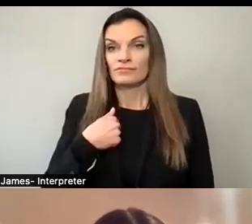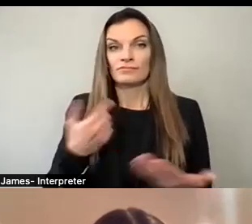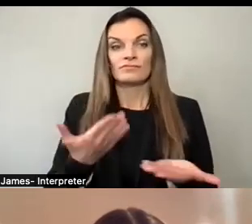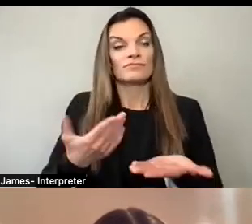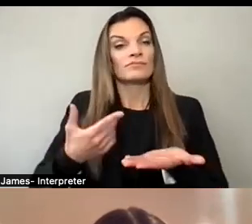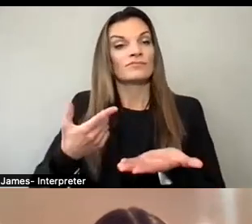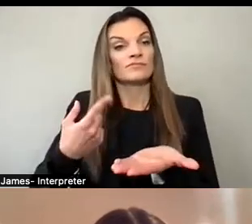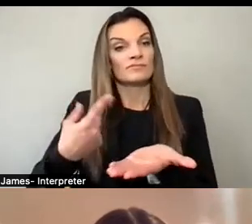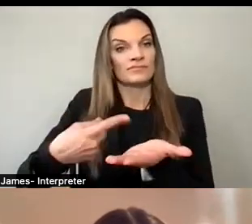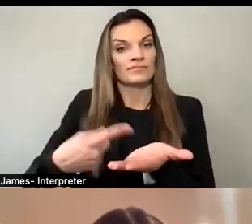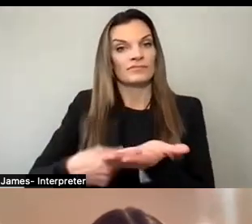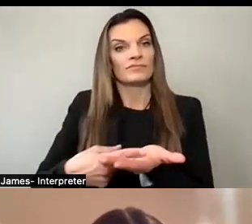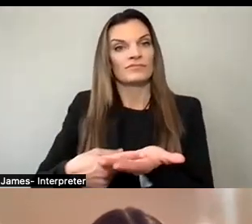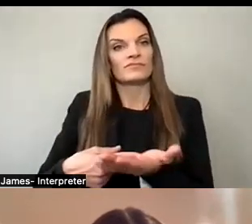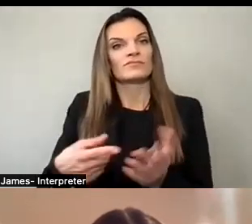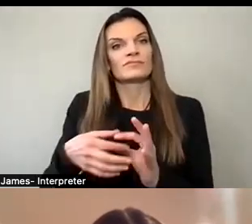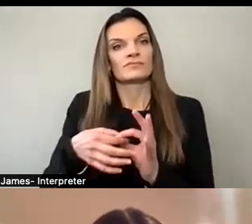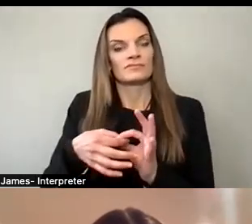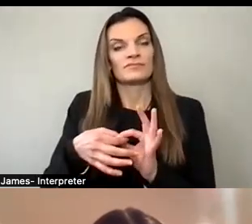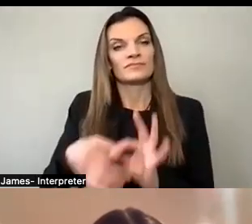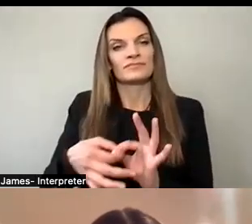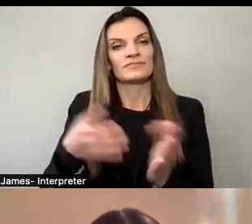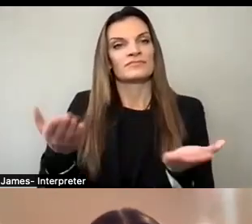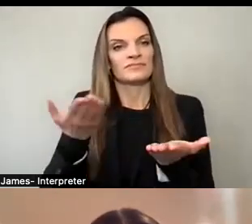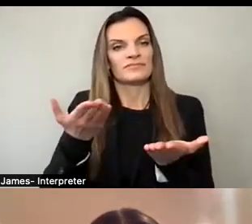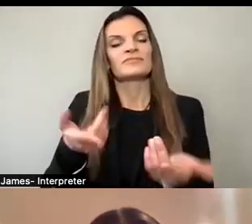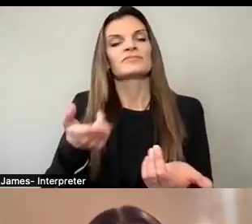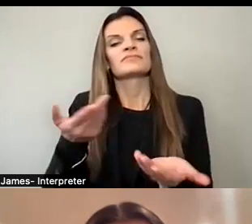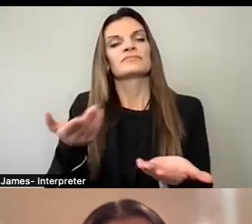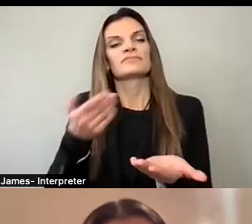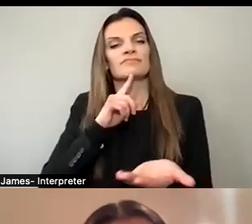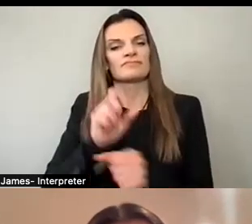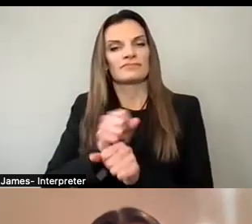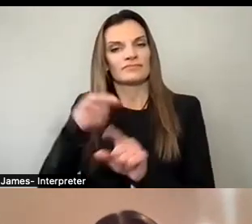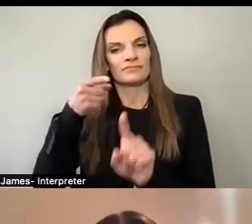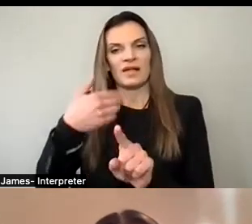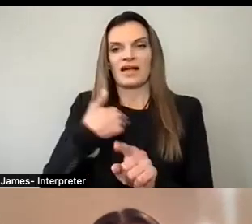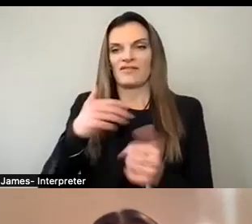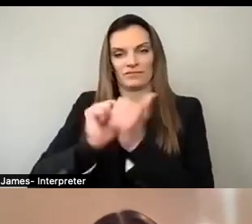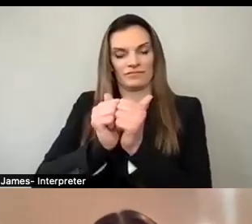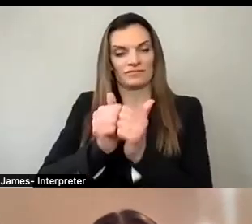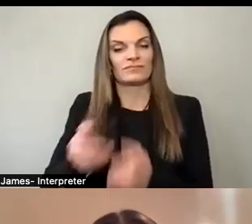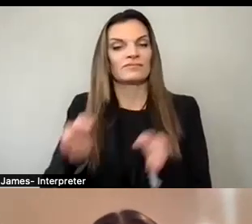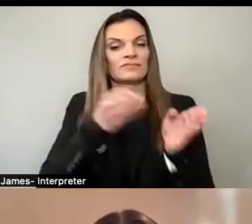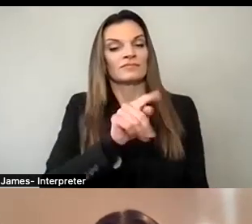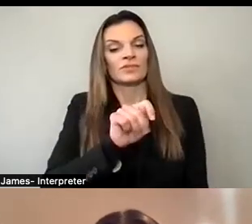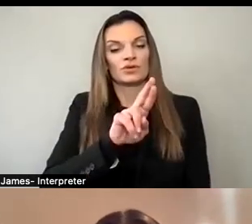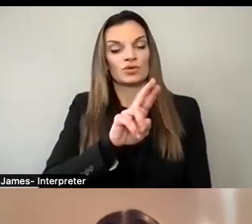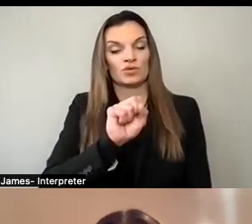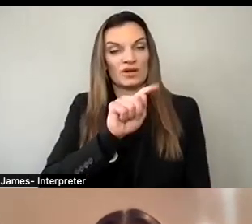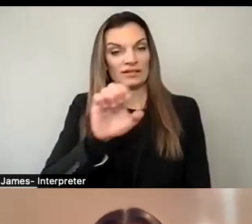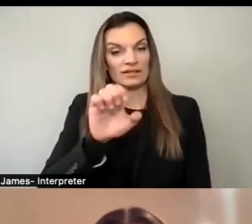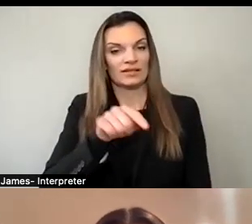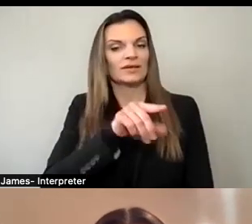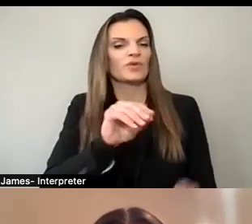unopposed elections, there will not be a forum for trustees. Our moderator tonight is Alice Tenney,